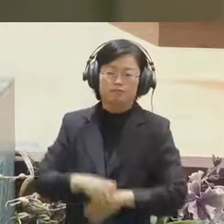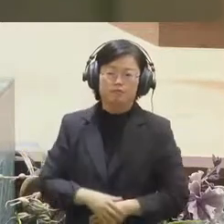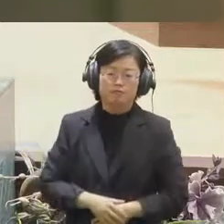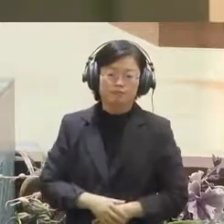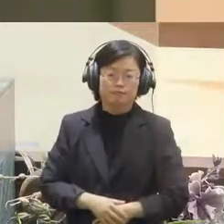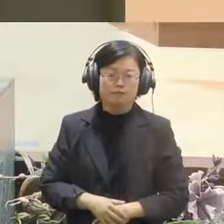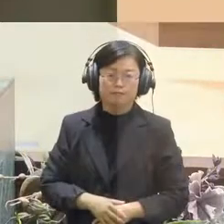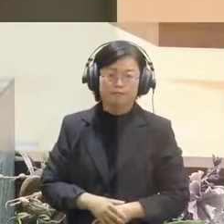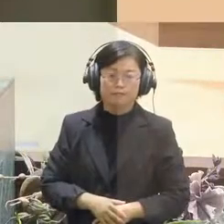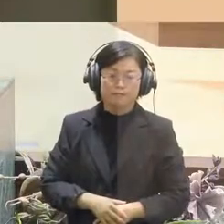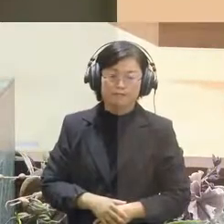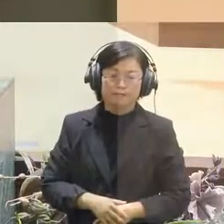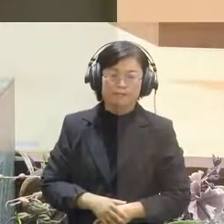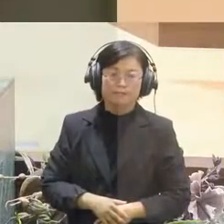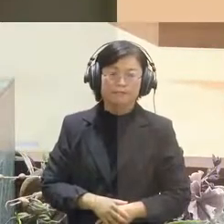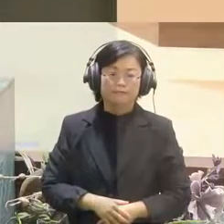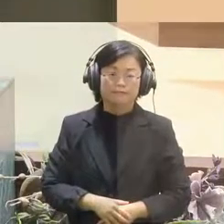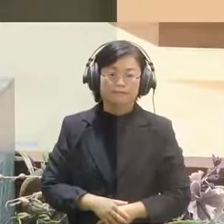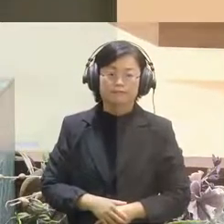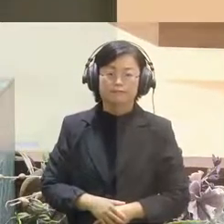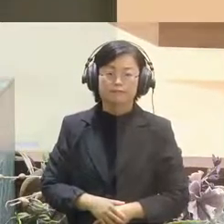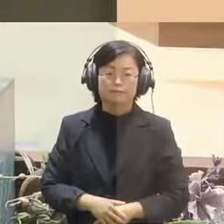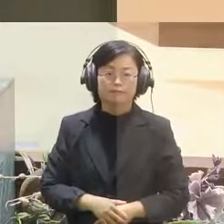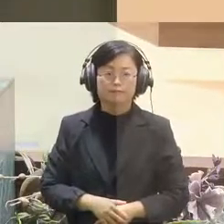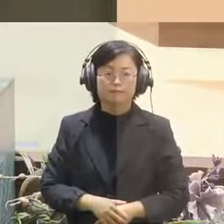again with the AustraliaL lightens all regions